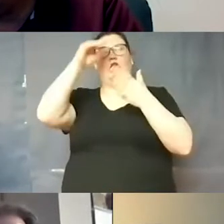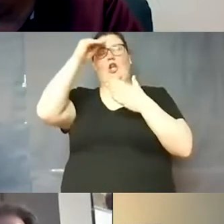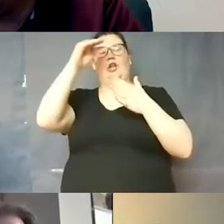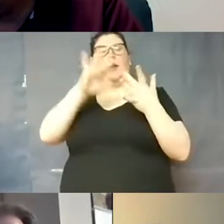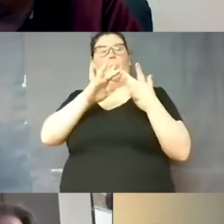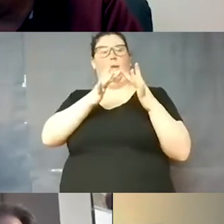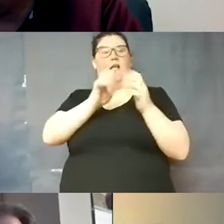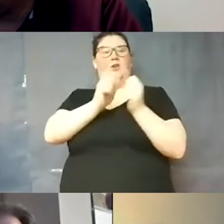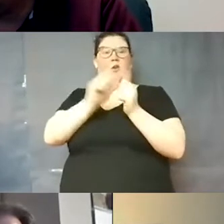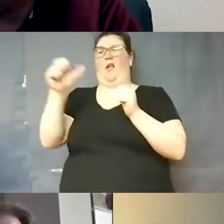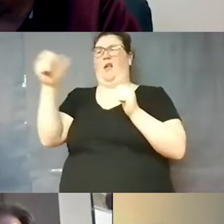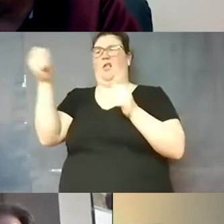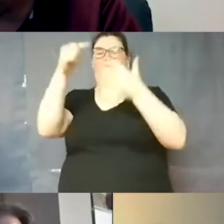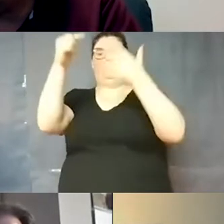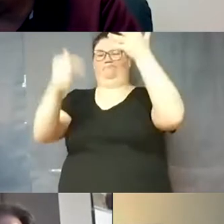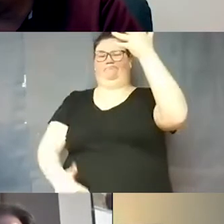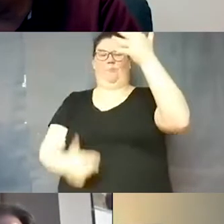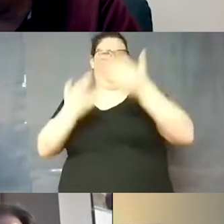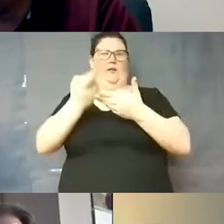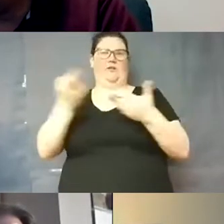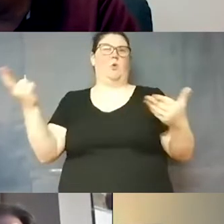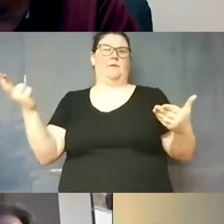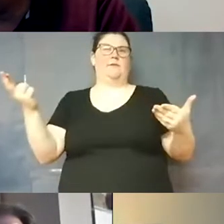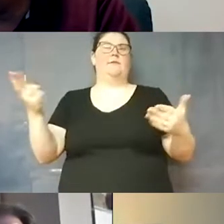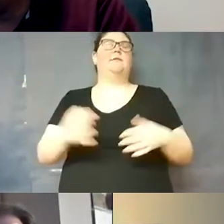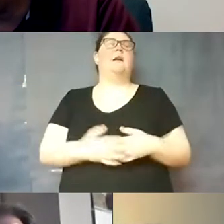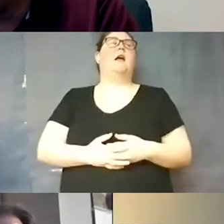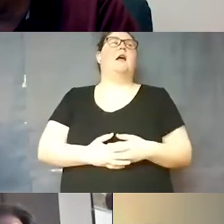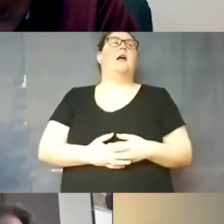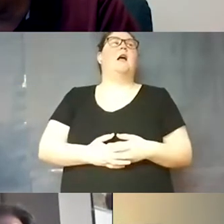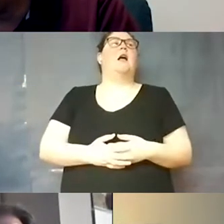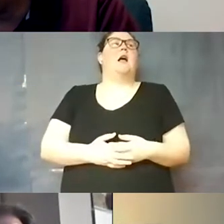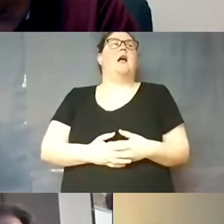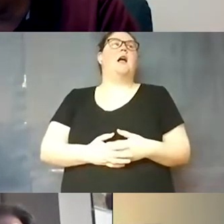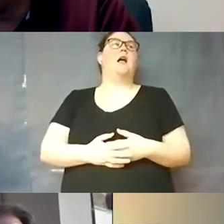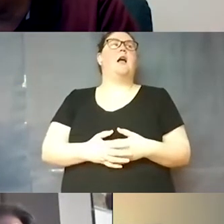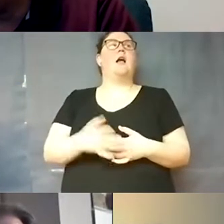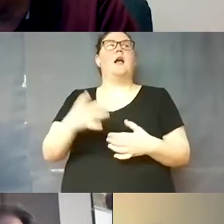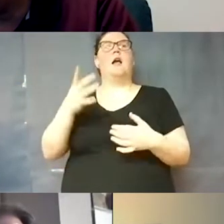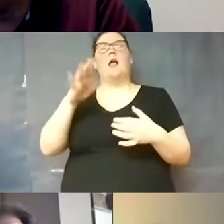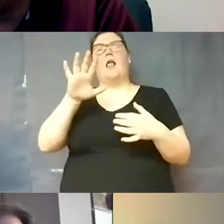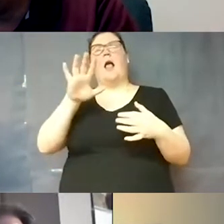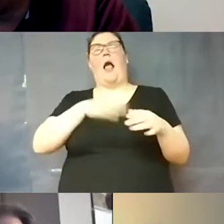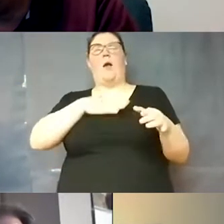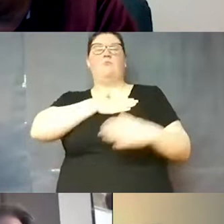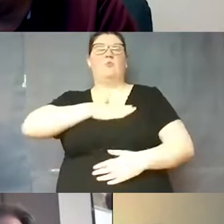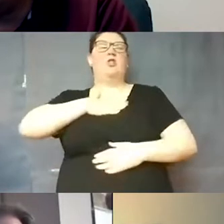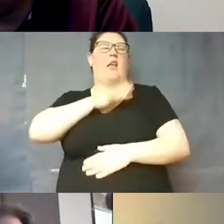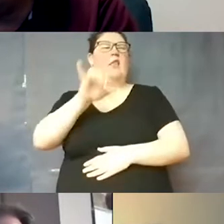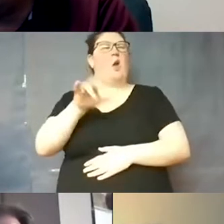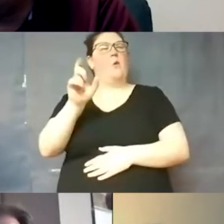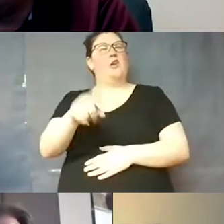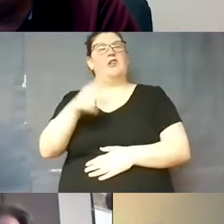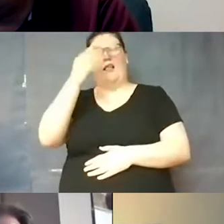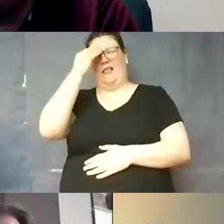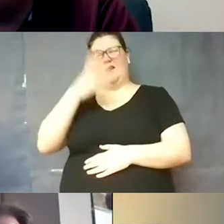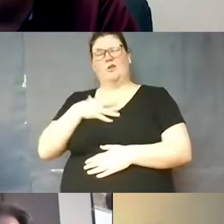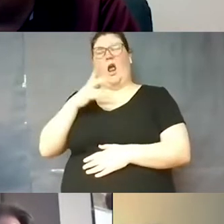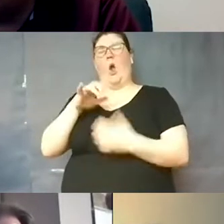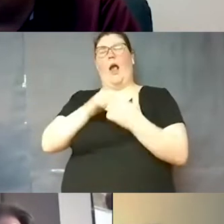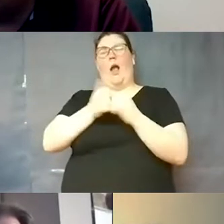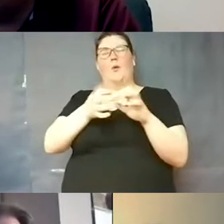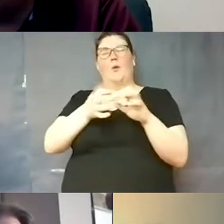lot of other host of of resources um but but that's a good i i appreciate the question because it it lets us know how important